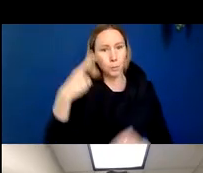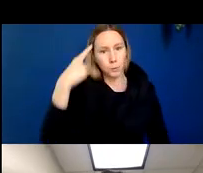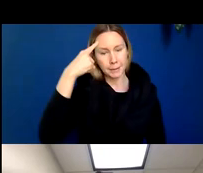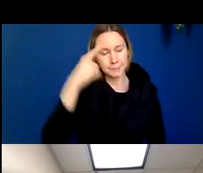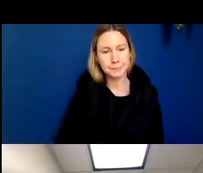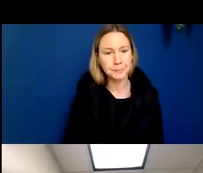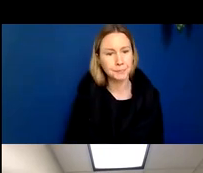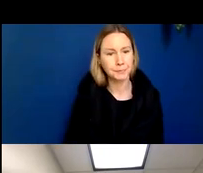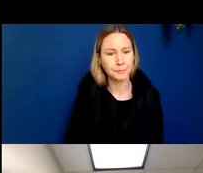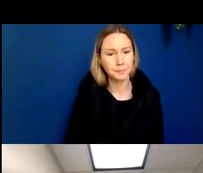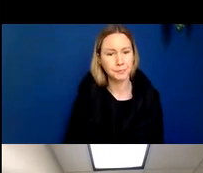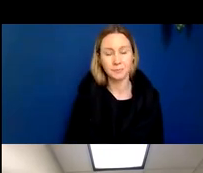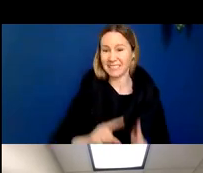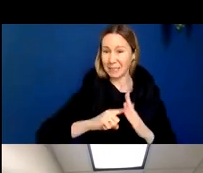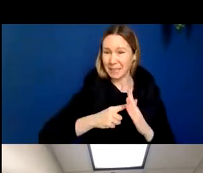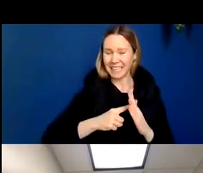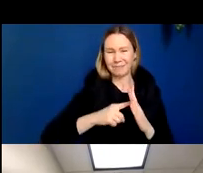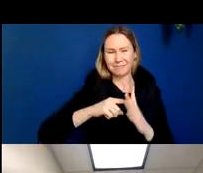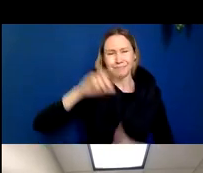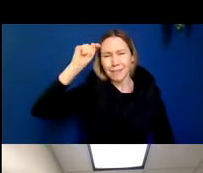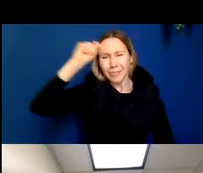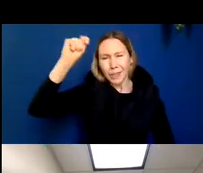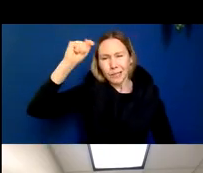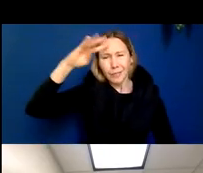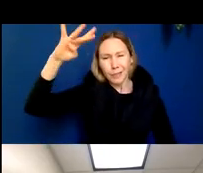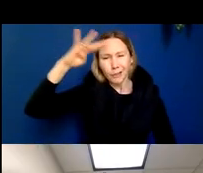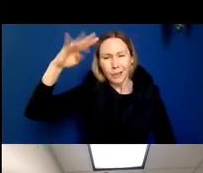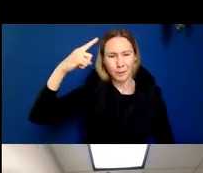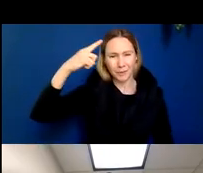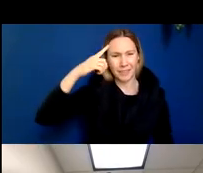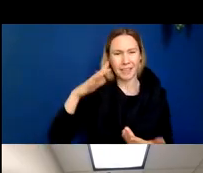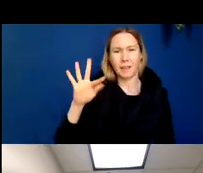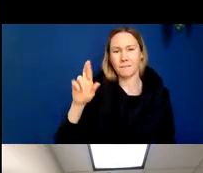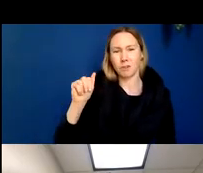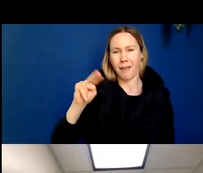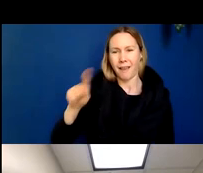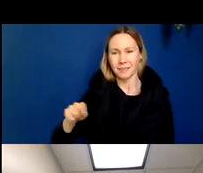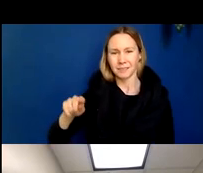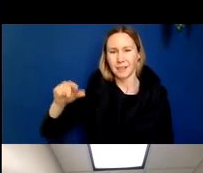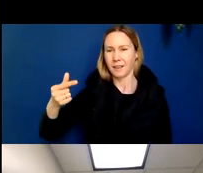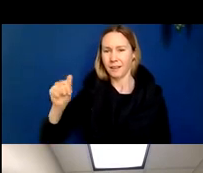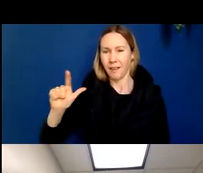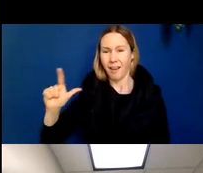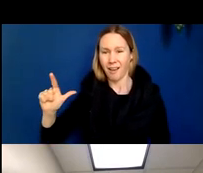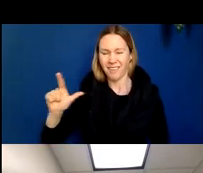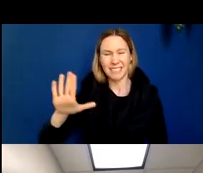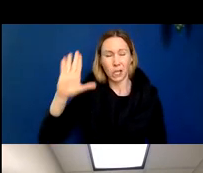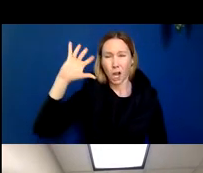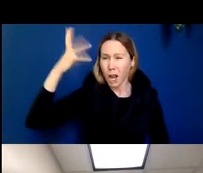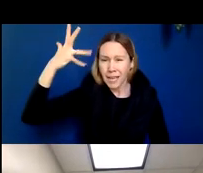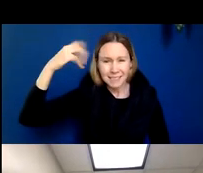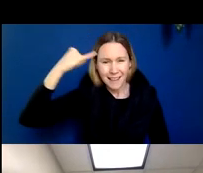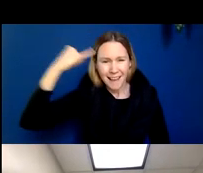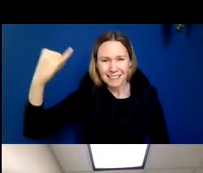on, a lot of it was theoretical, right? And we think of someone like Franz Gall, a scientist that had this crazy idea that, well, maybe he thought